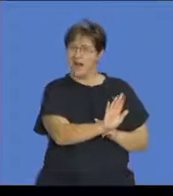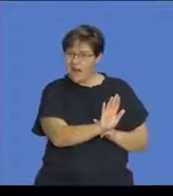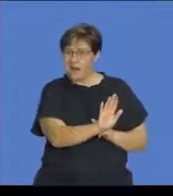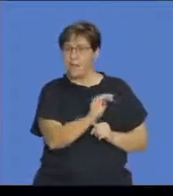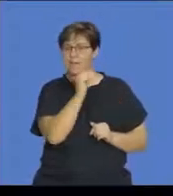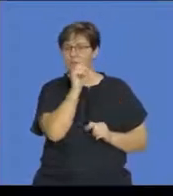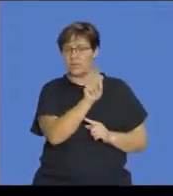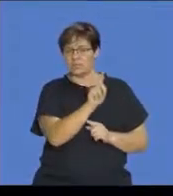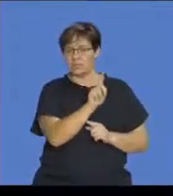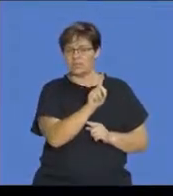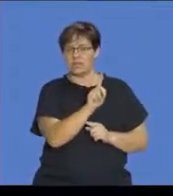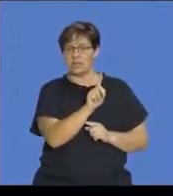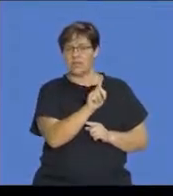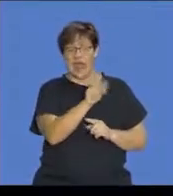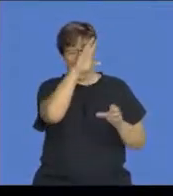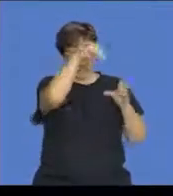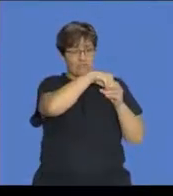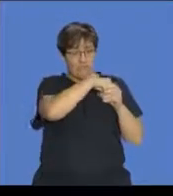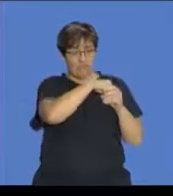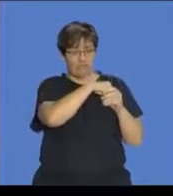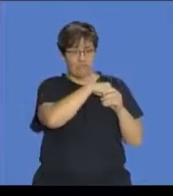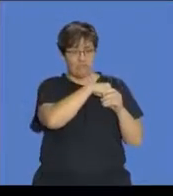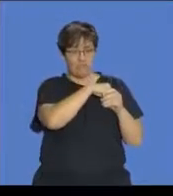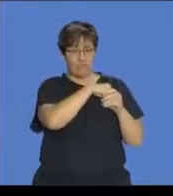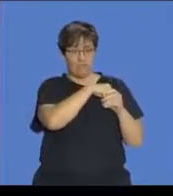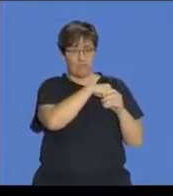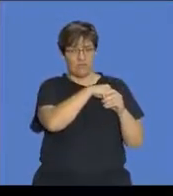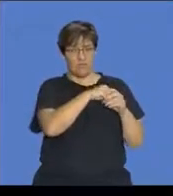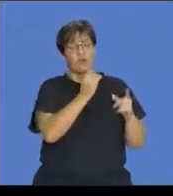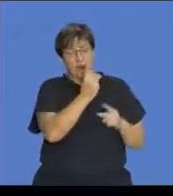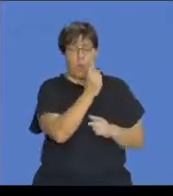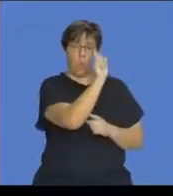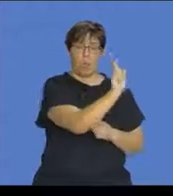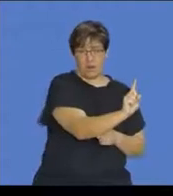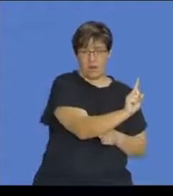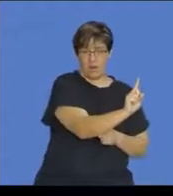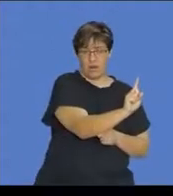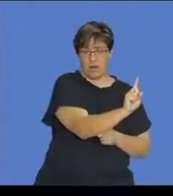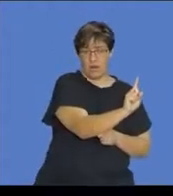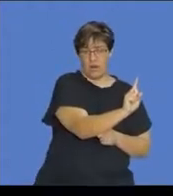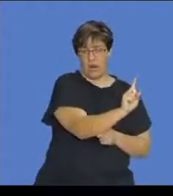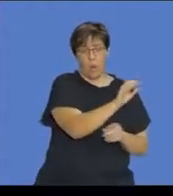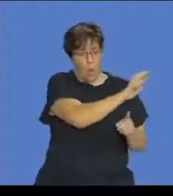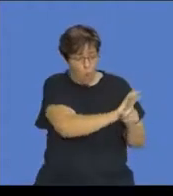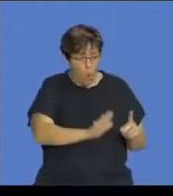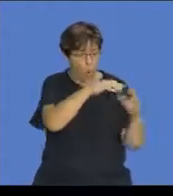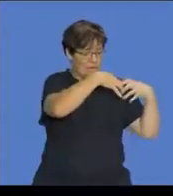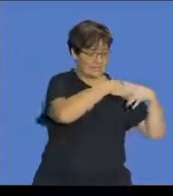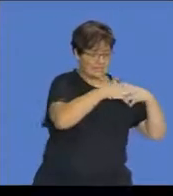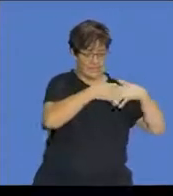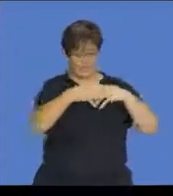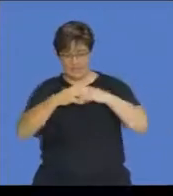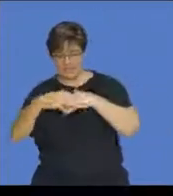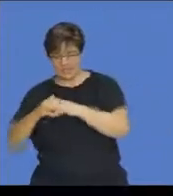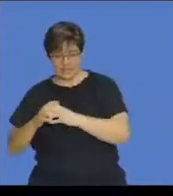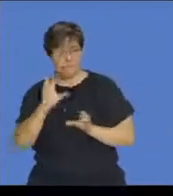that contains all the elements of at least one of all the sets together. So